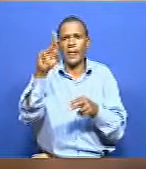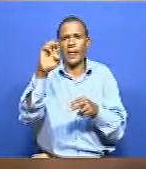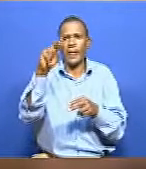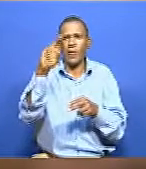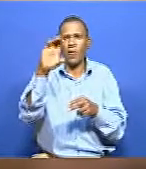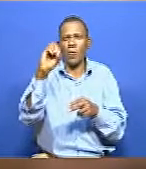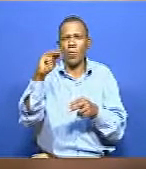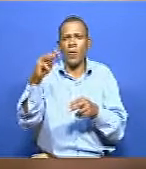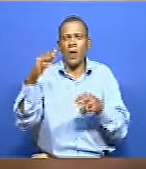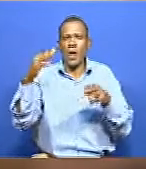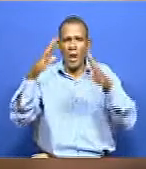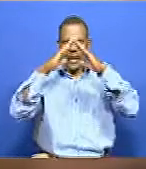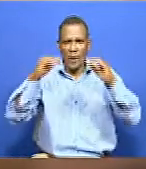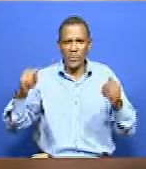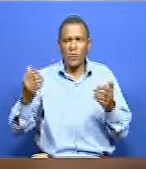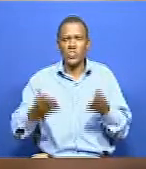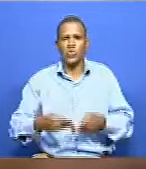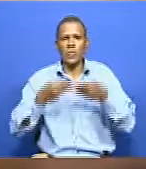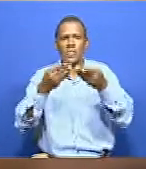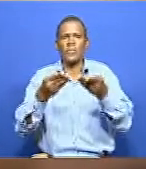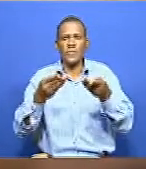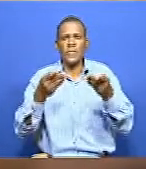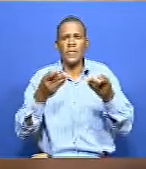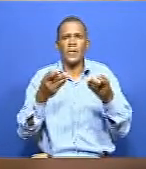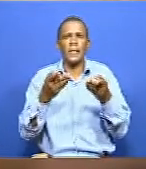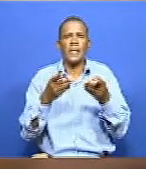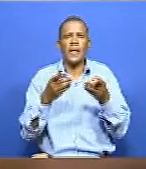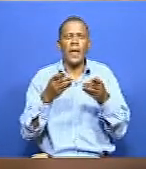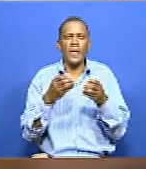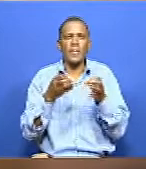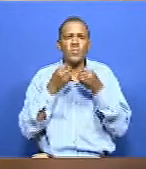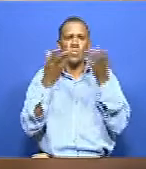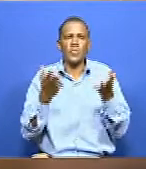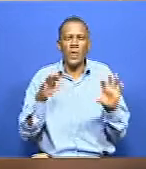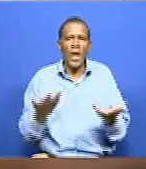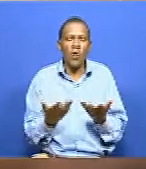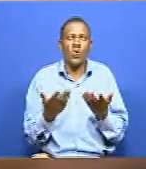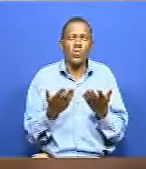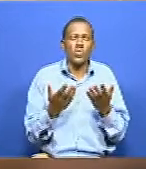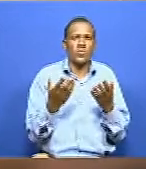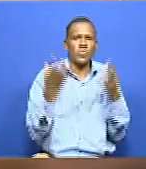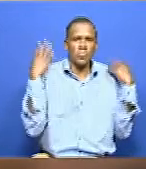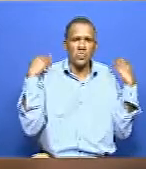report that will be giving details in regards to the protocols on the resumption of sporting activities here in the country. Let's listen in.